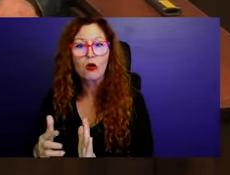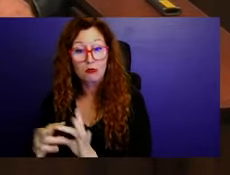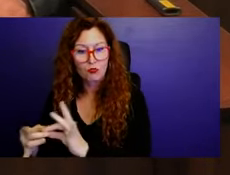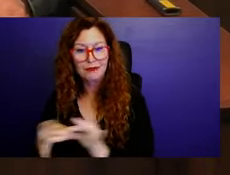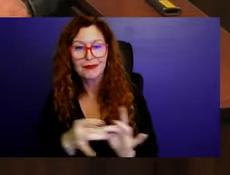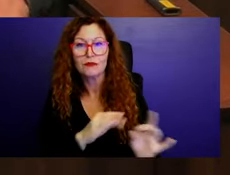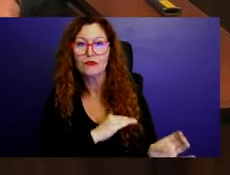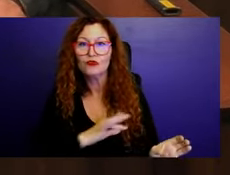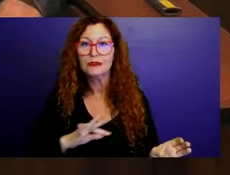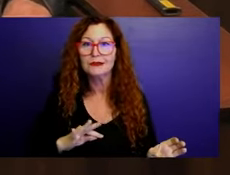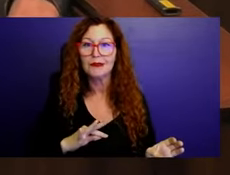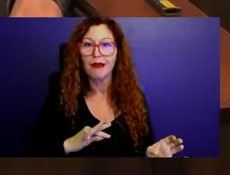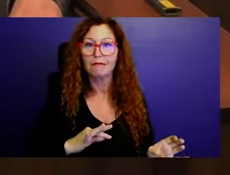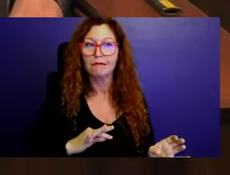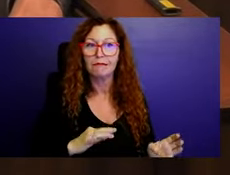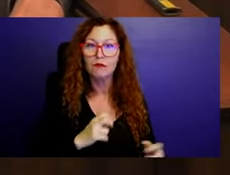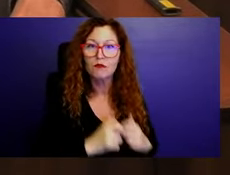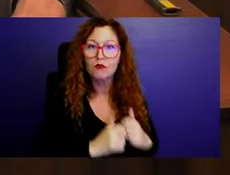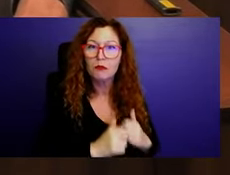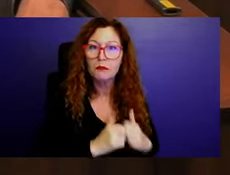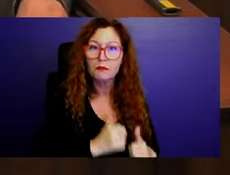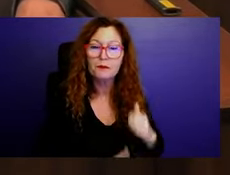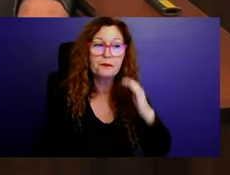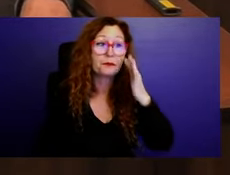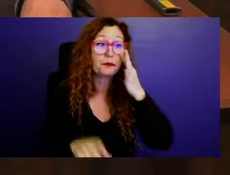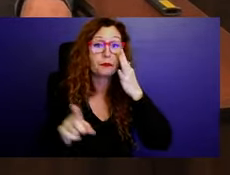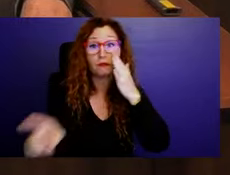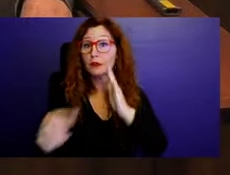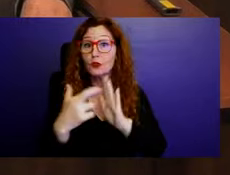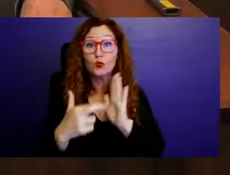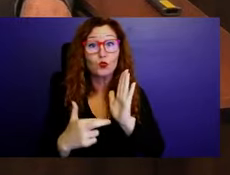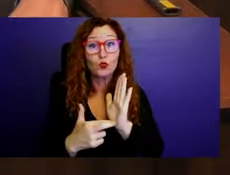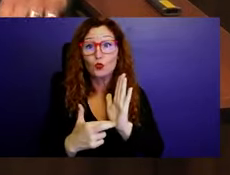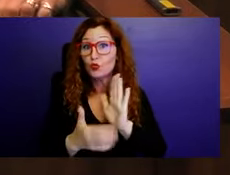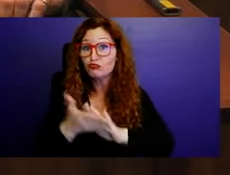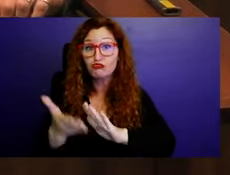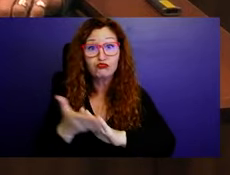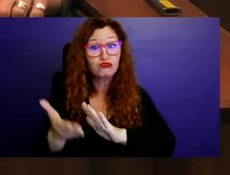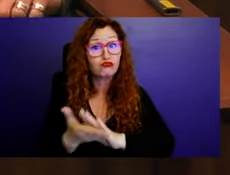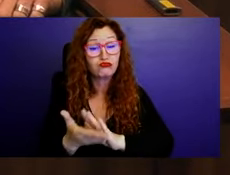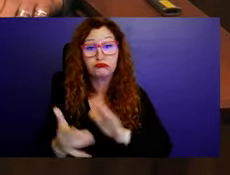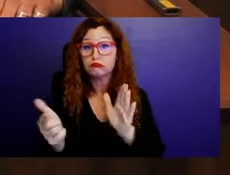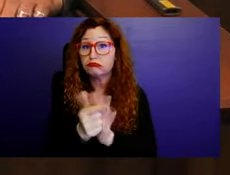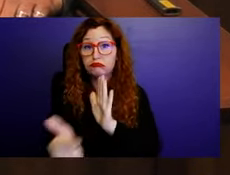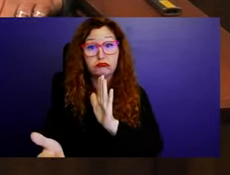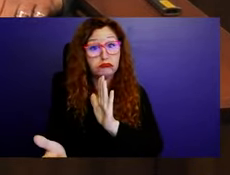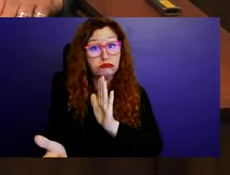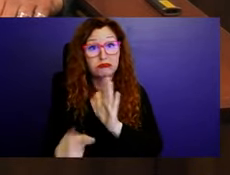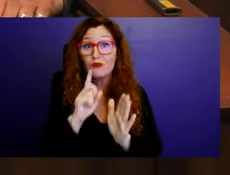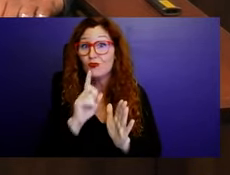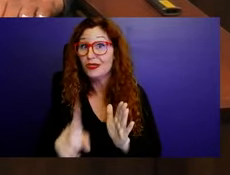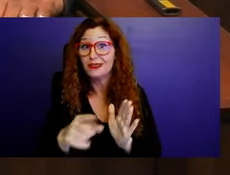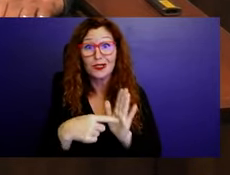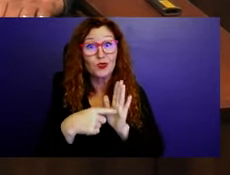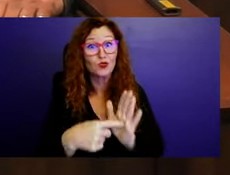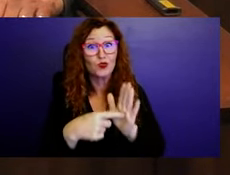Those instances of charter violations are probably the tip of the chaotic iceberg because where there's smoke, there's fire.